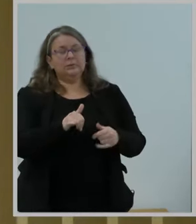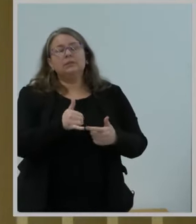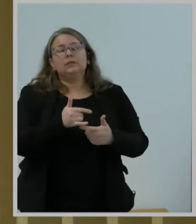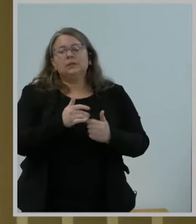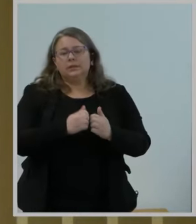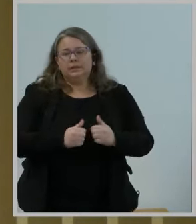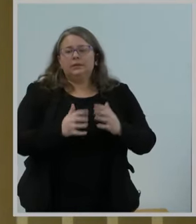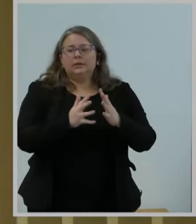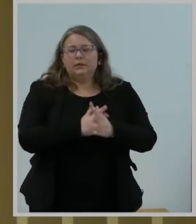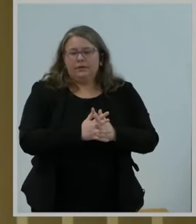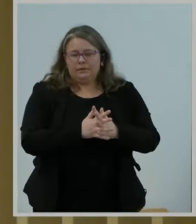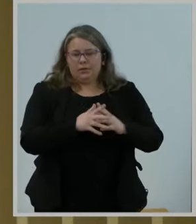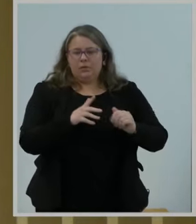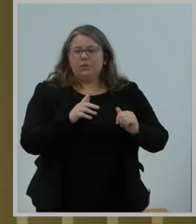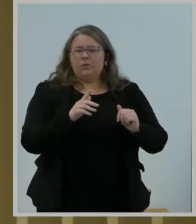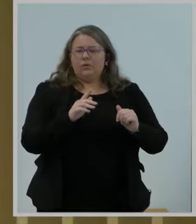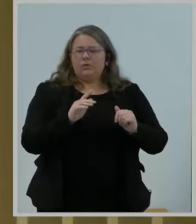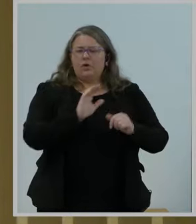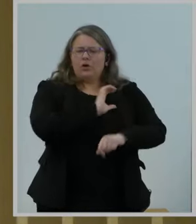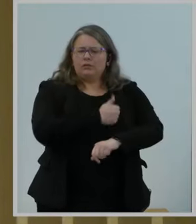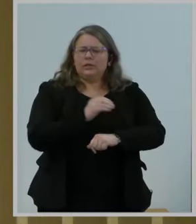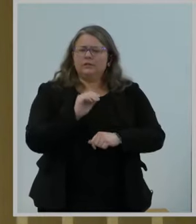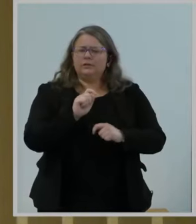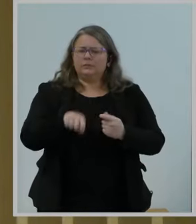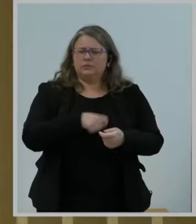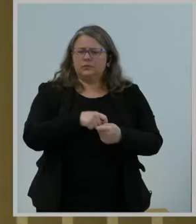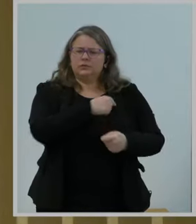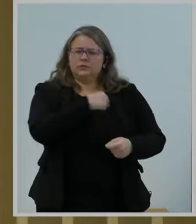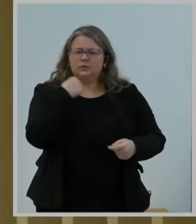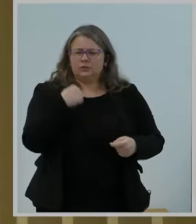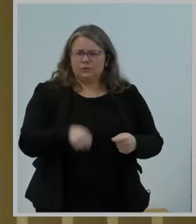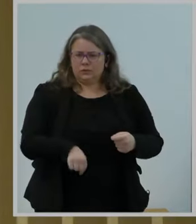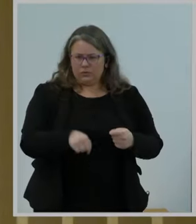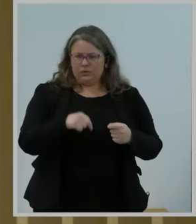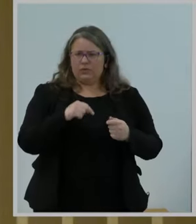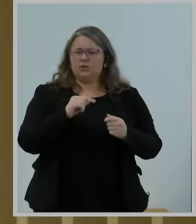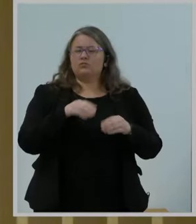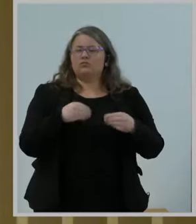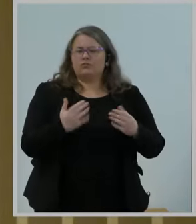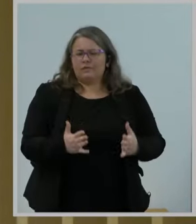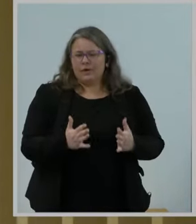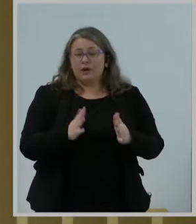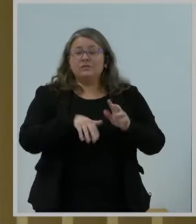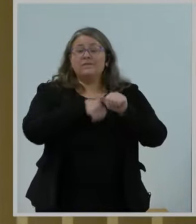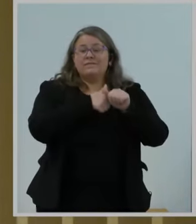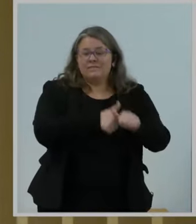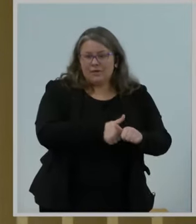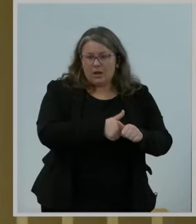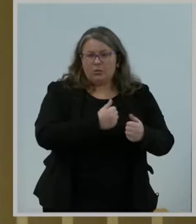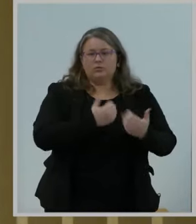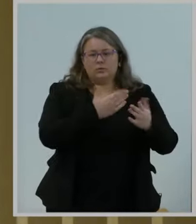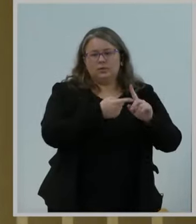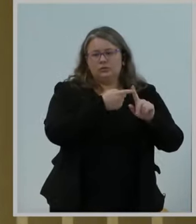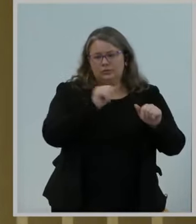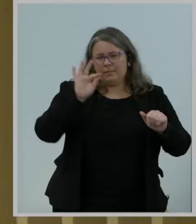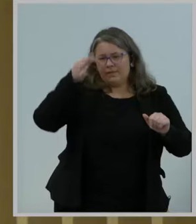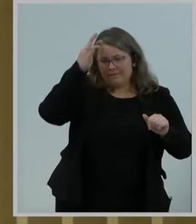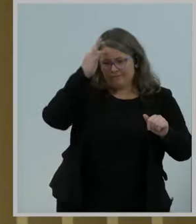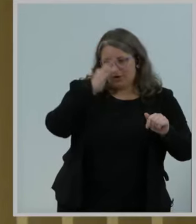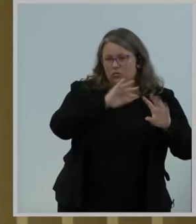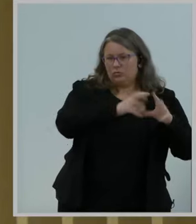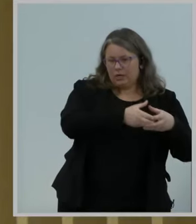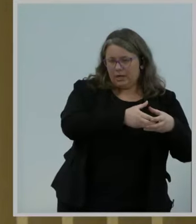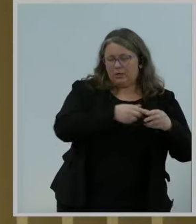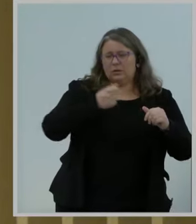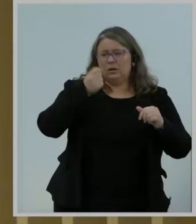Chinese providers following recommendations from the executive branch. However, because of the repeal of the